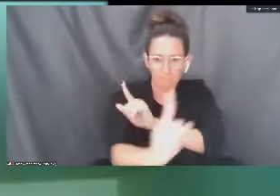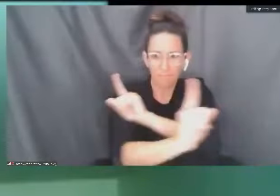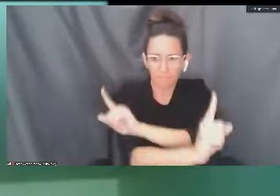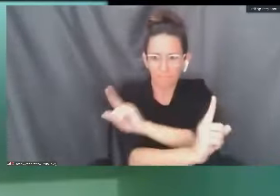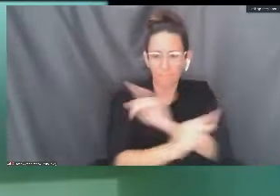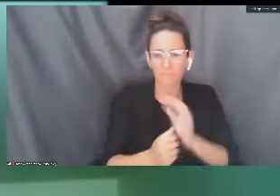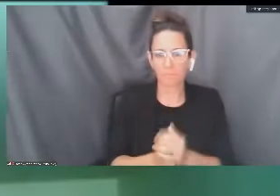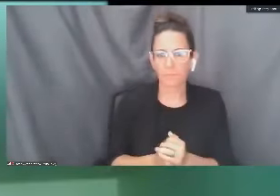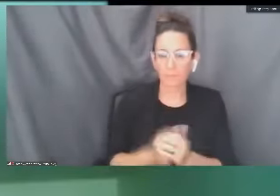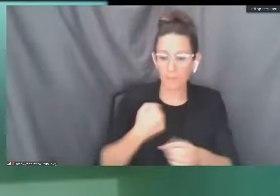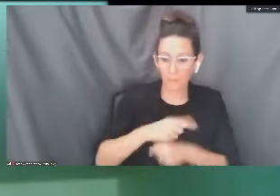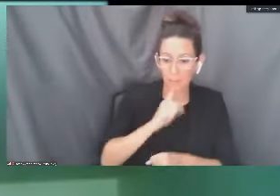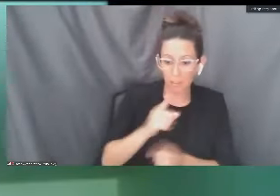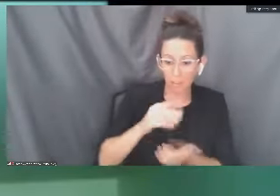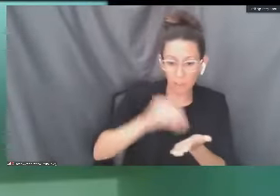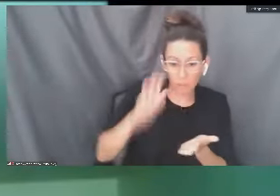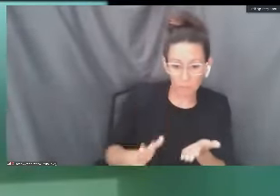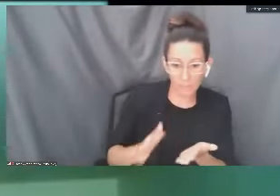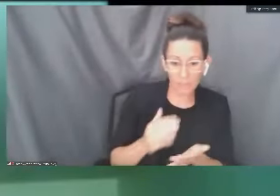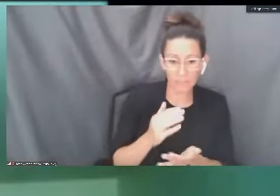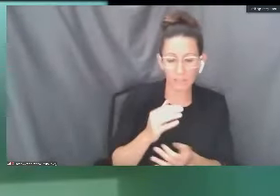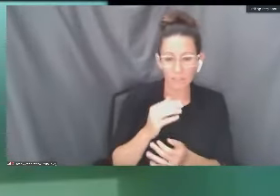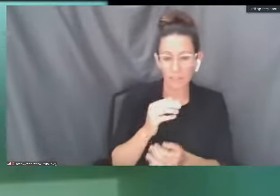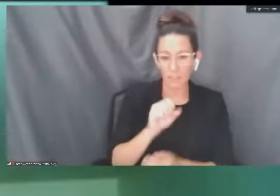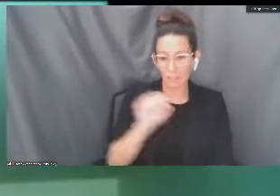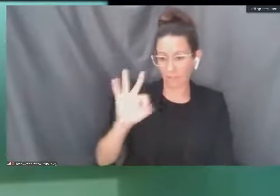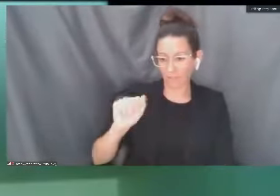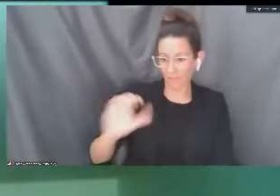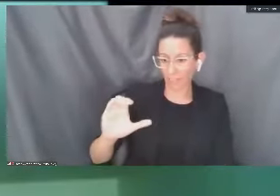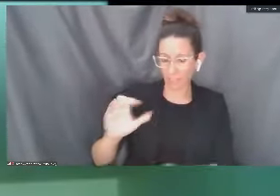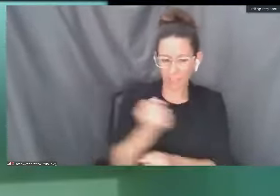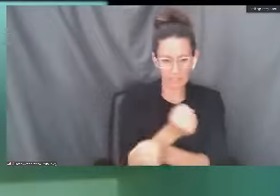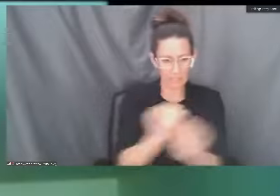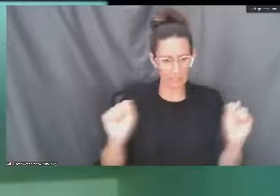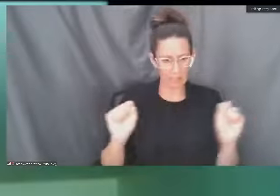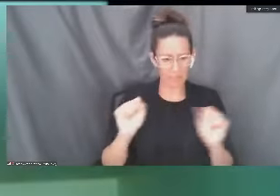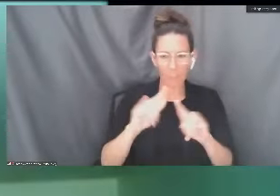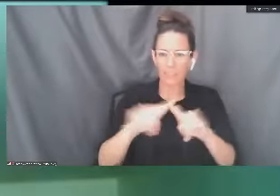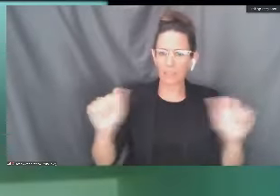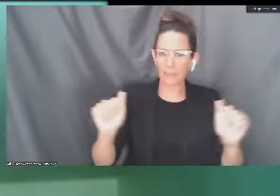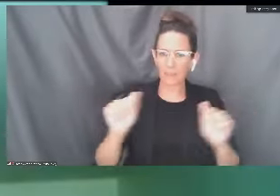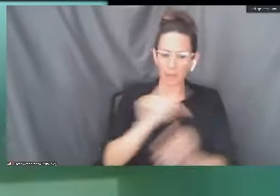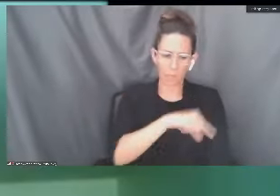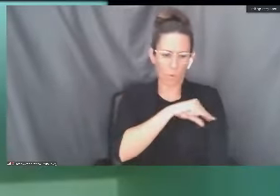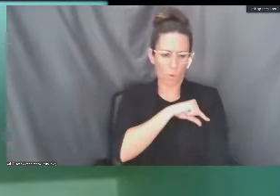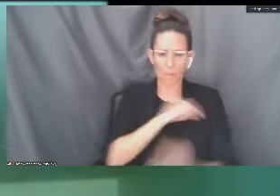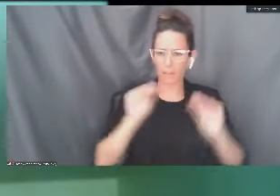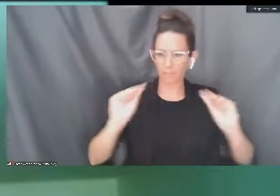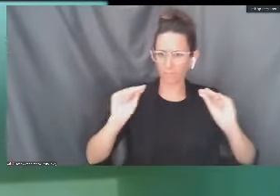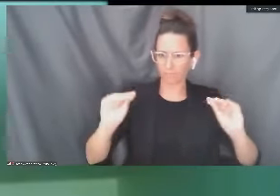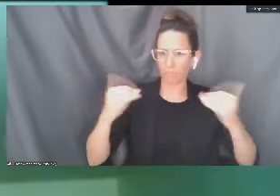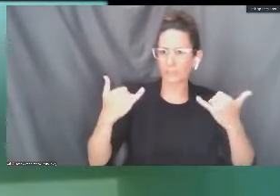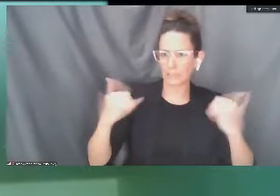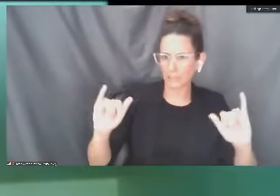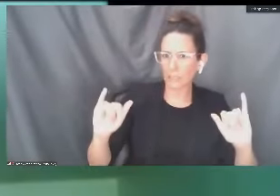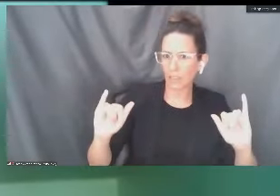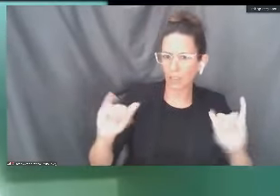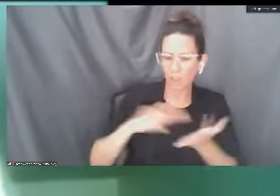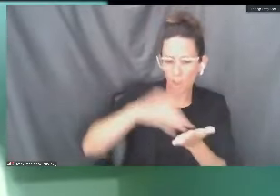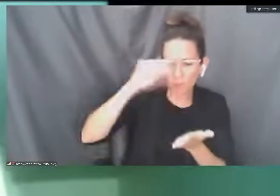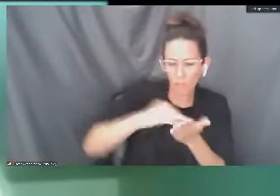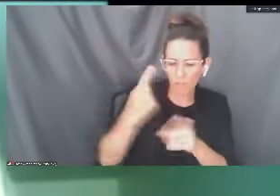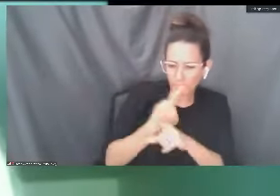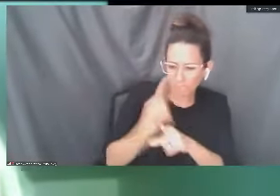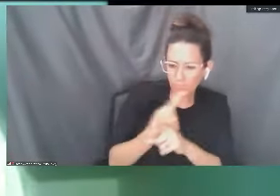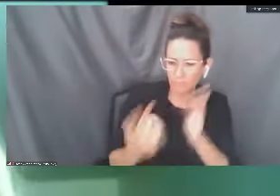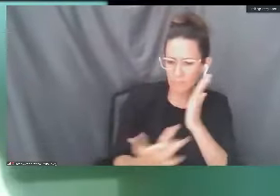and our faculty are safe, while also providing the hands on instruction that is needed for students to learn proper techniques for things